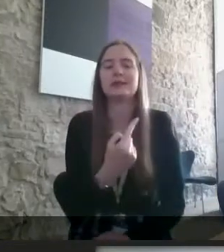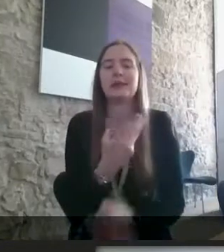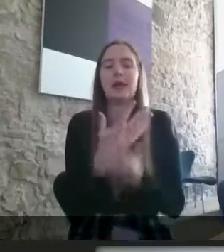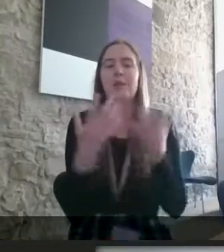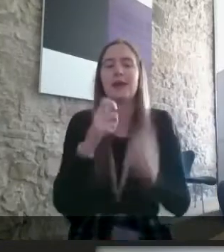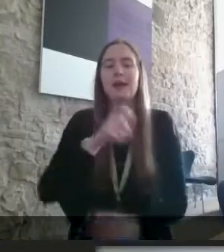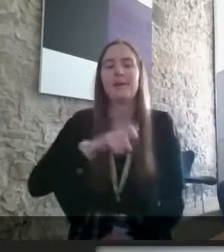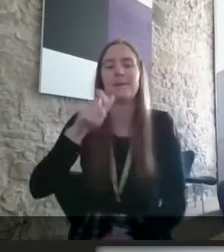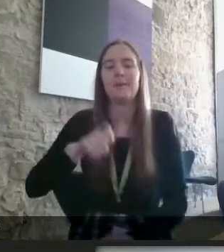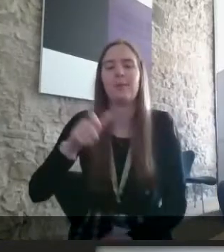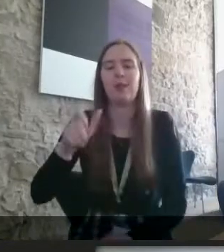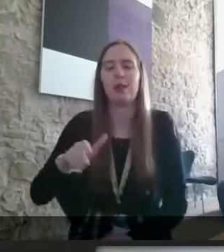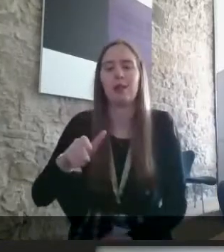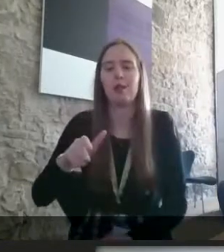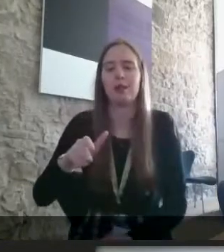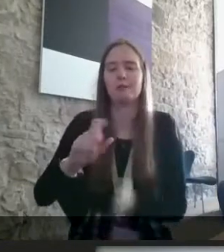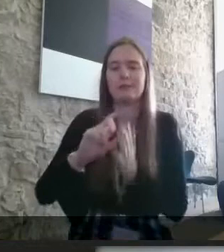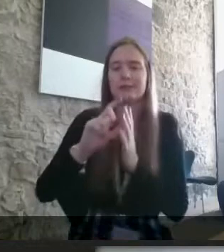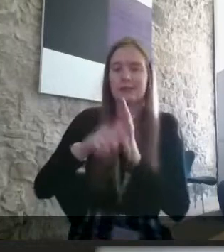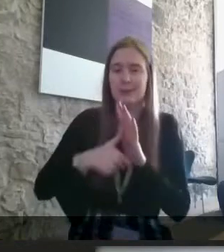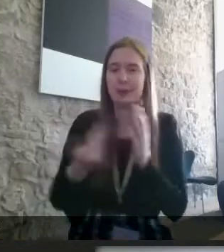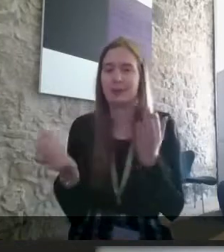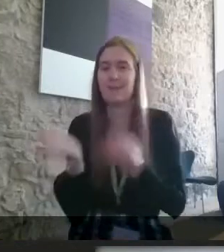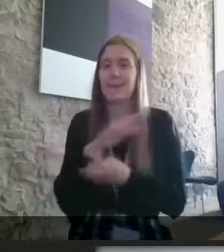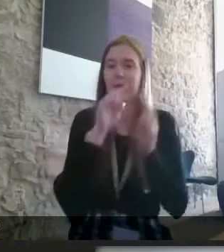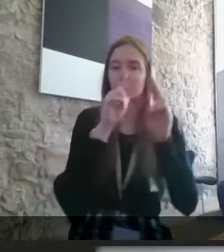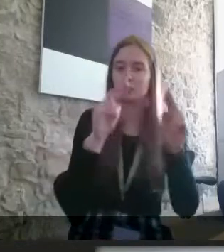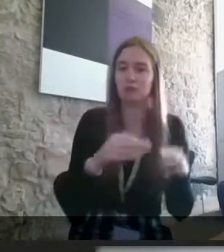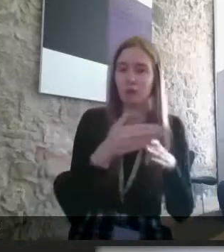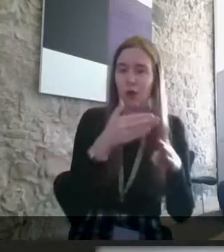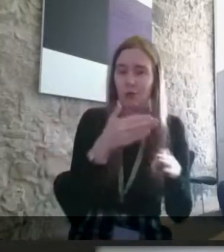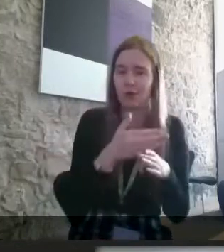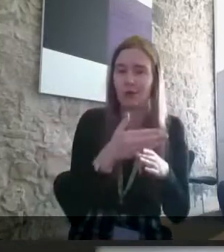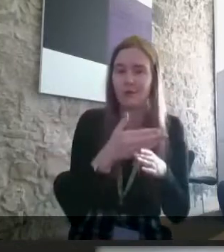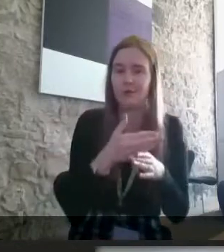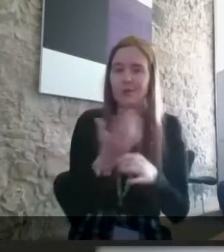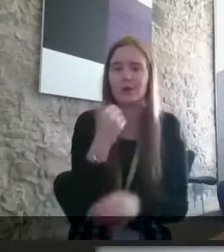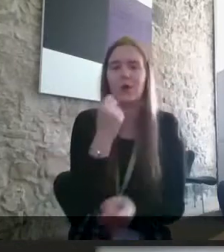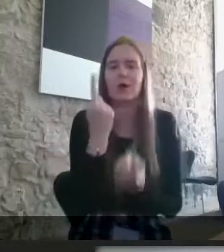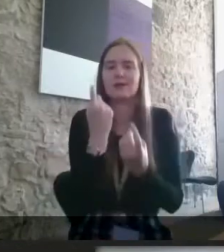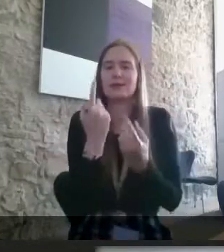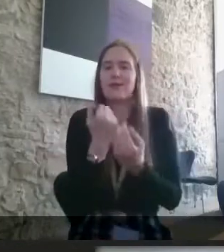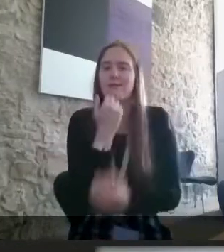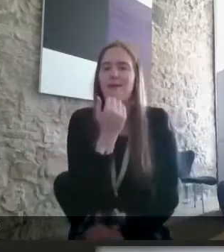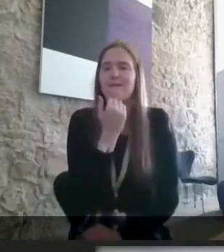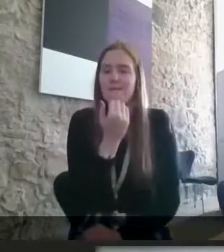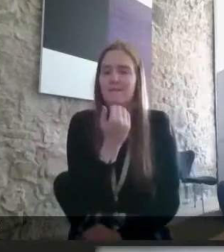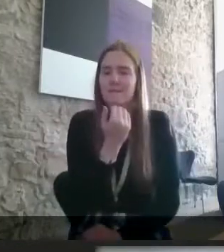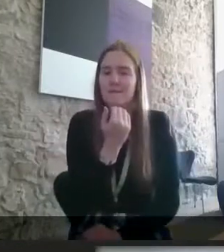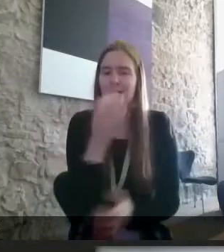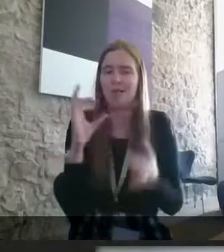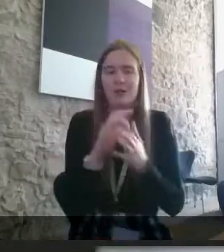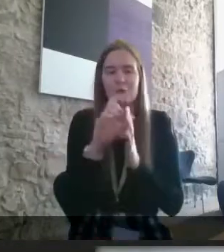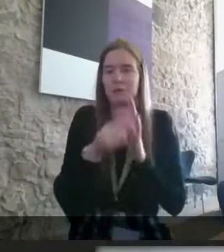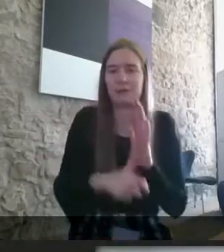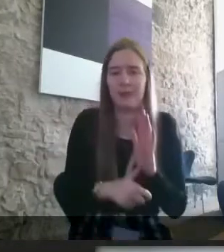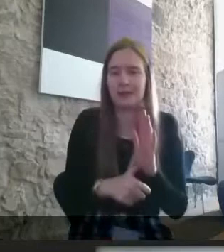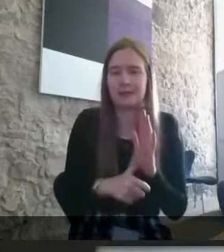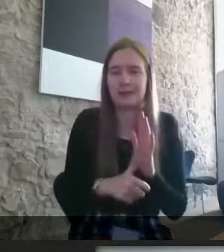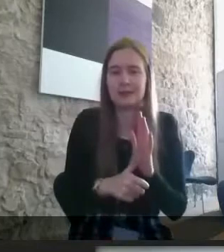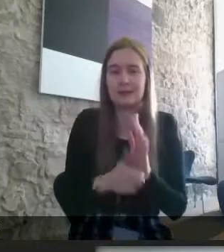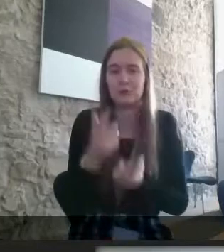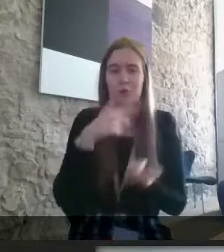with disabilities getting back into work do we understand enough the disabilities if every disability is obviously is different do we